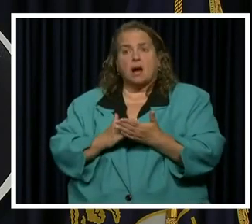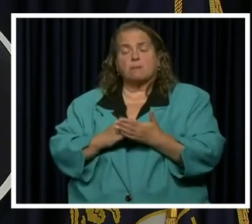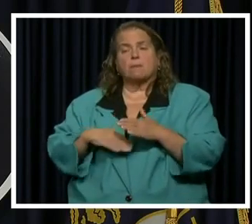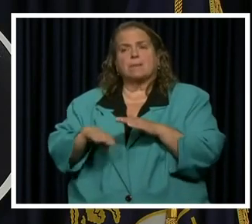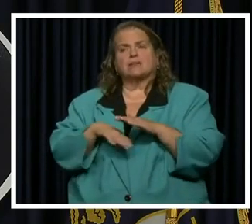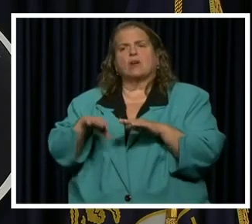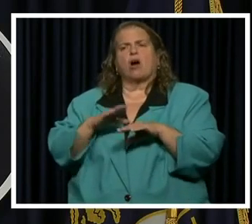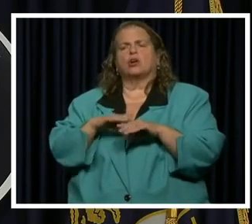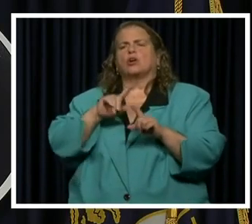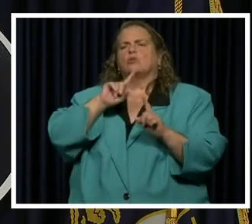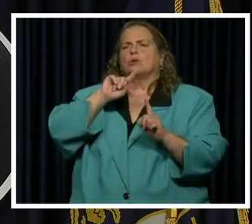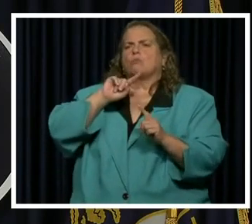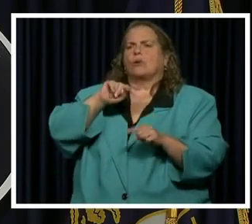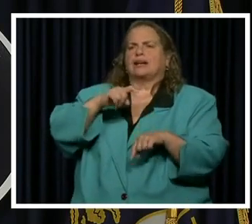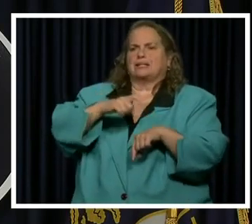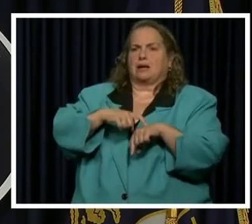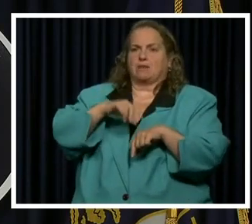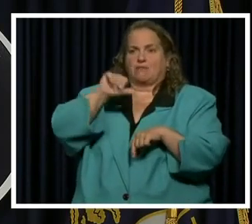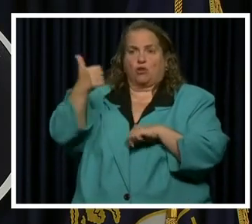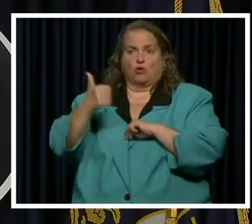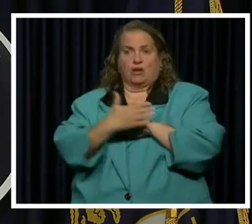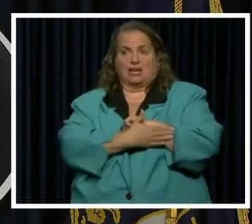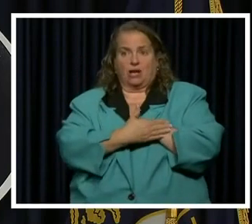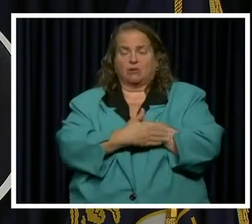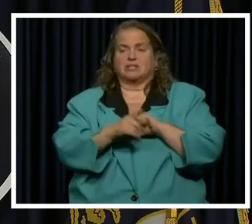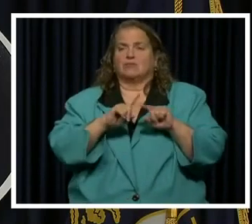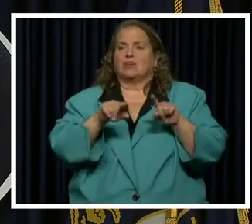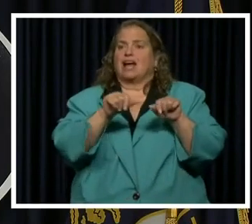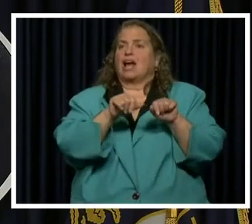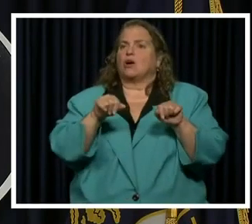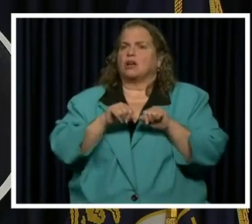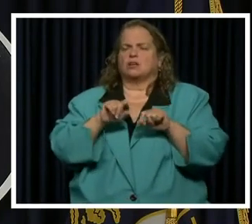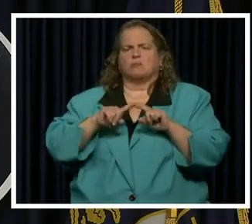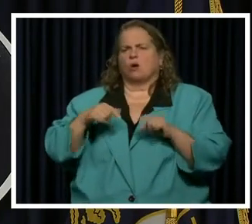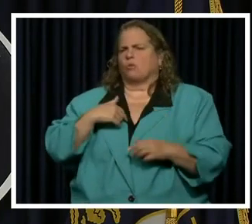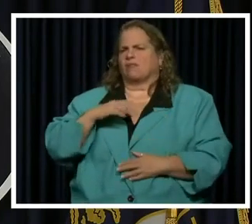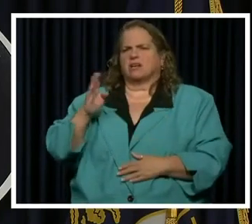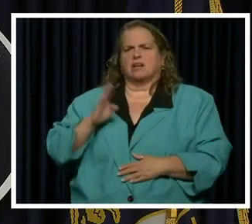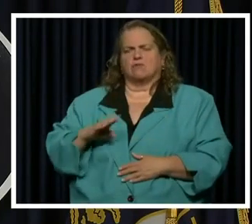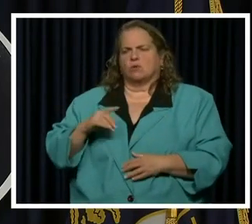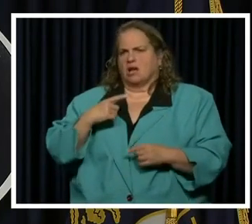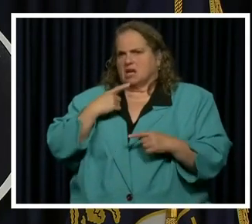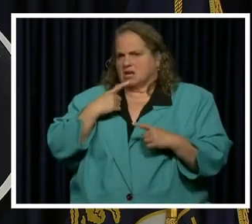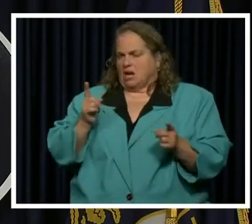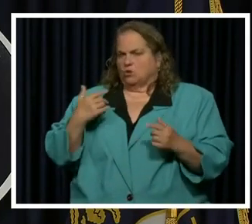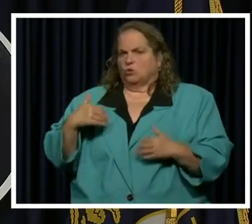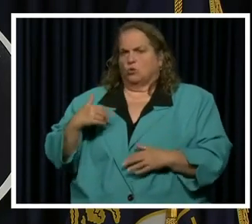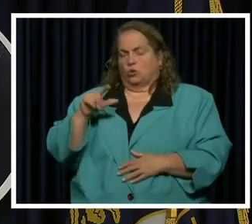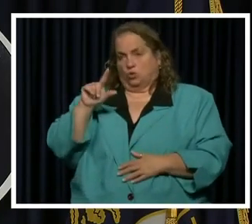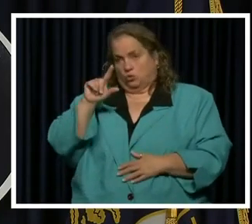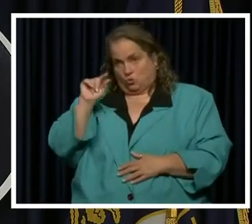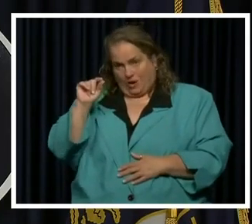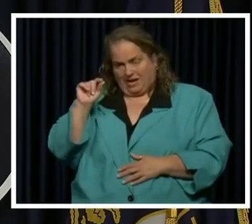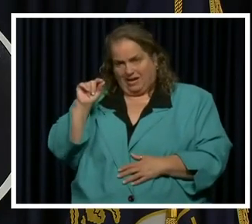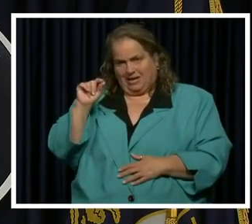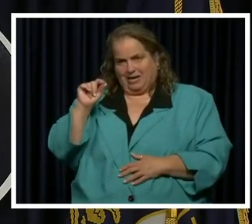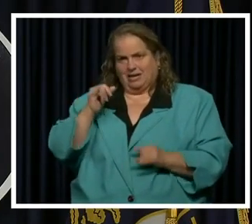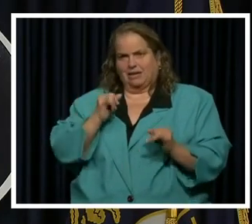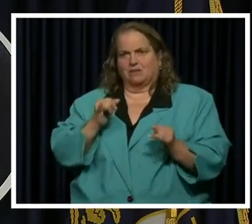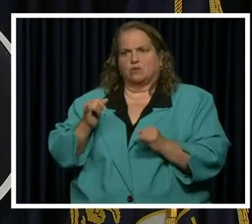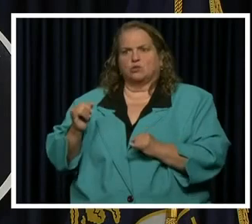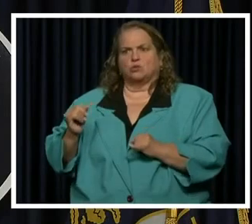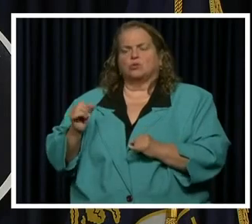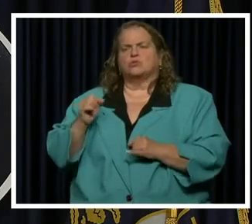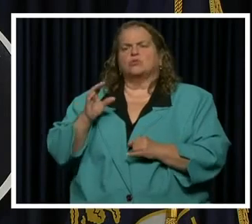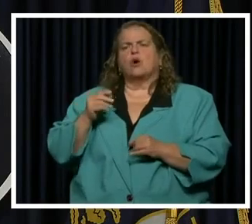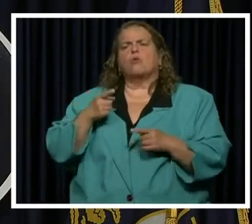times of other counties or or various, but we haven't announced these 20 individuals. So